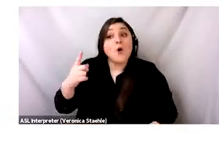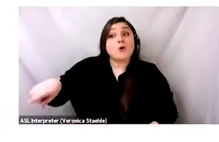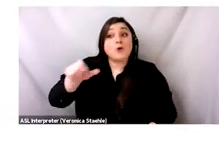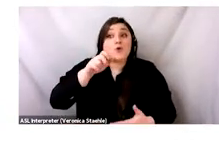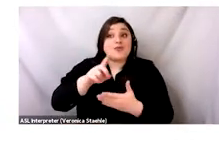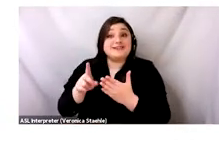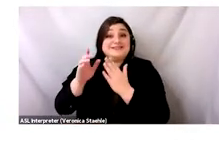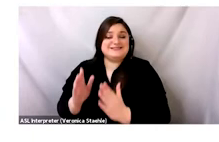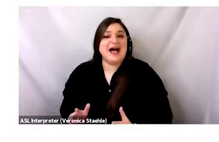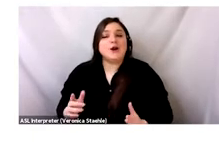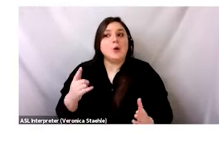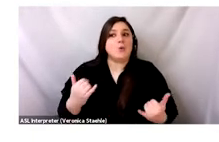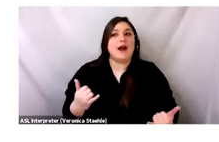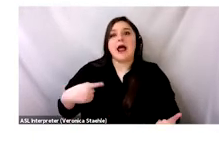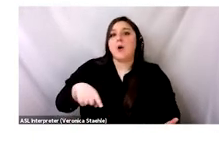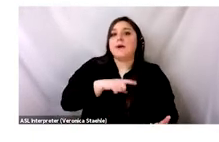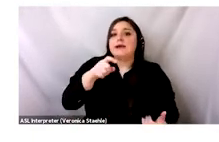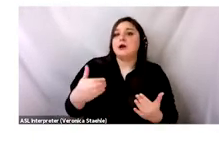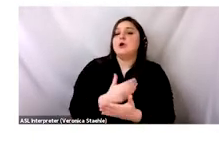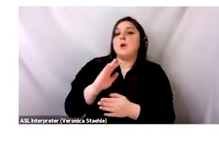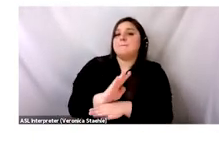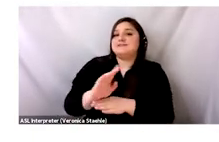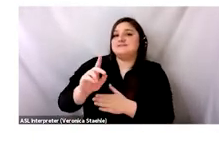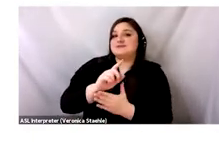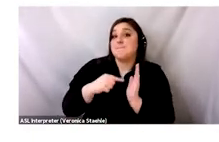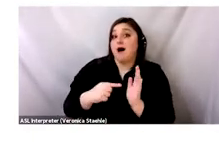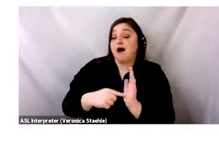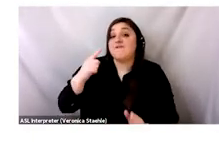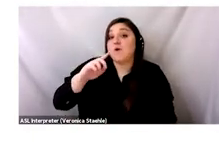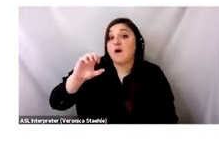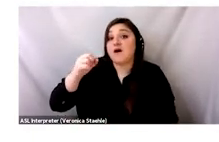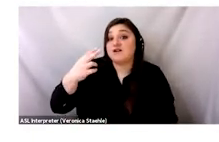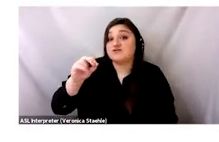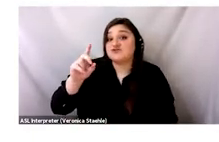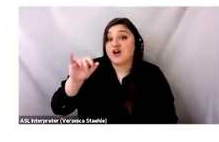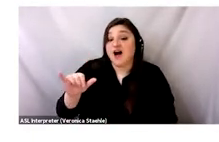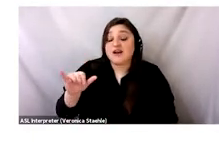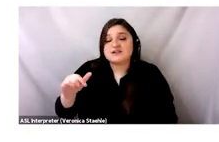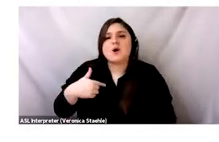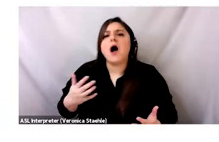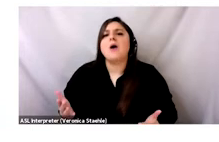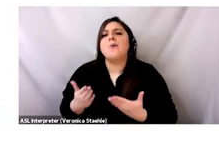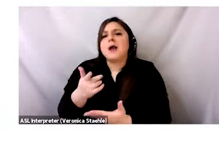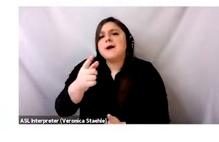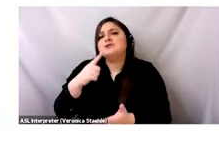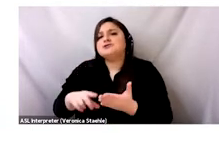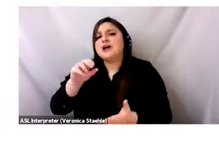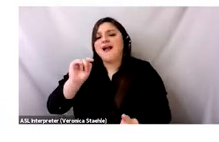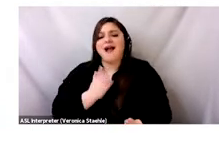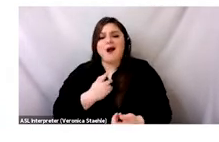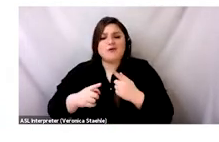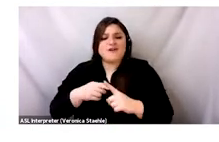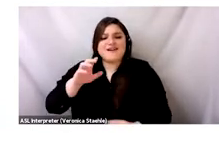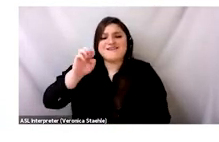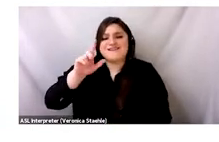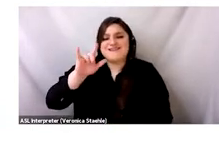massive need if you're a designer that's tuning in. There's a need to create new business models for shoddy. And I would encourage you to that